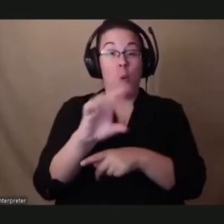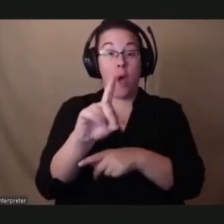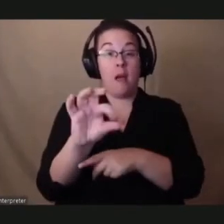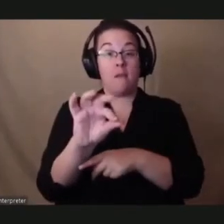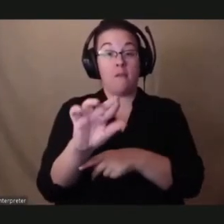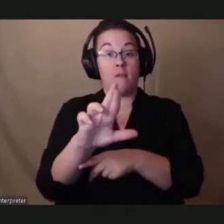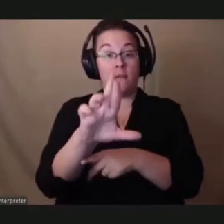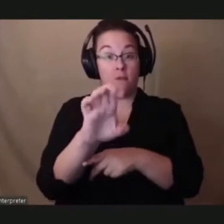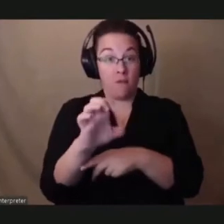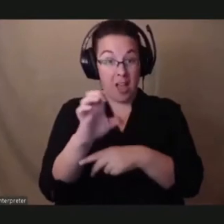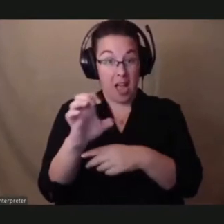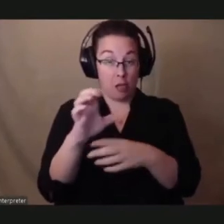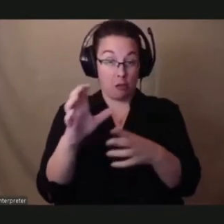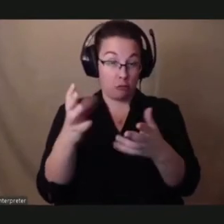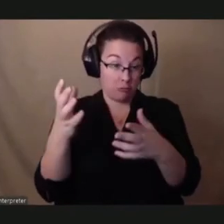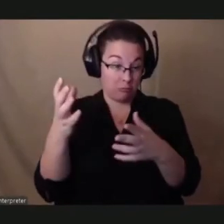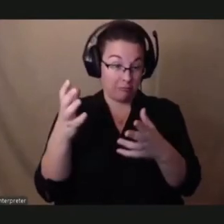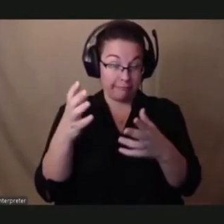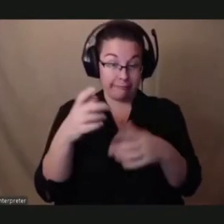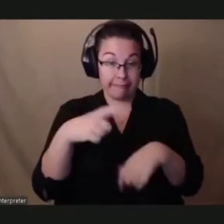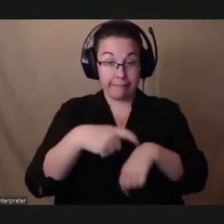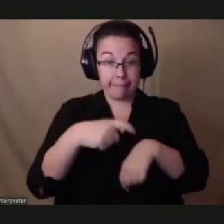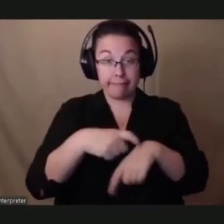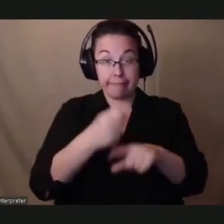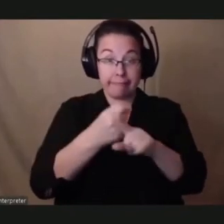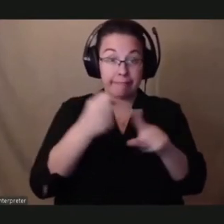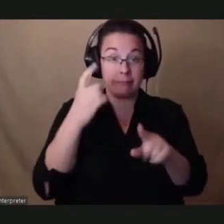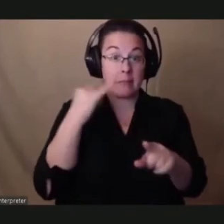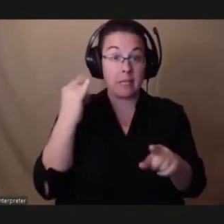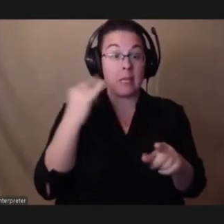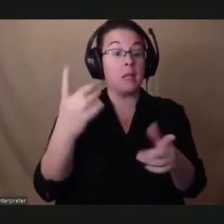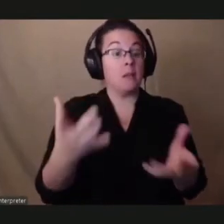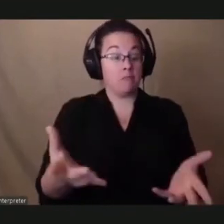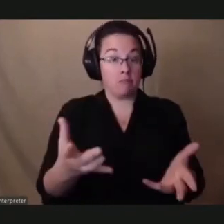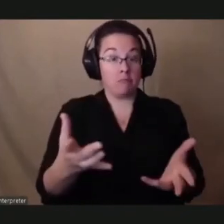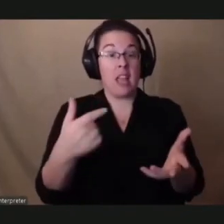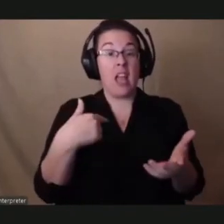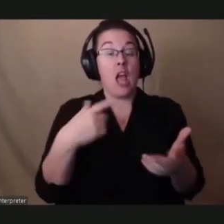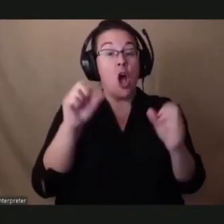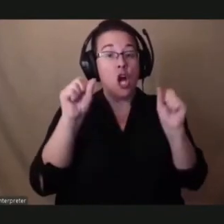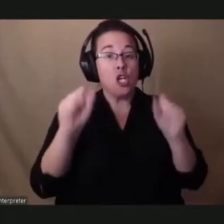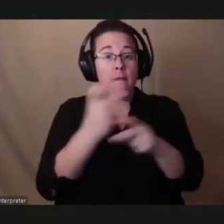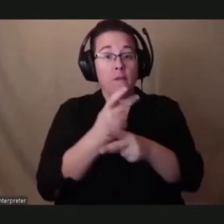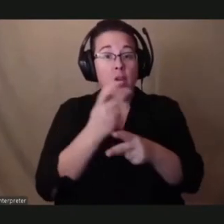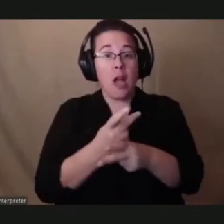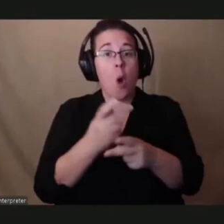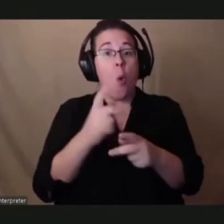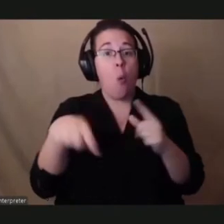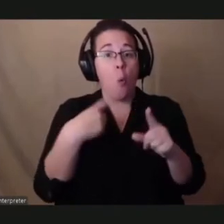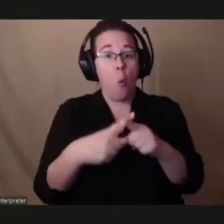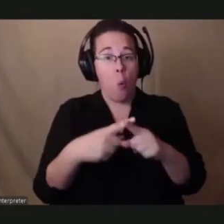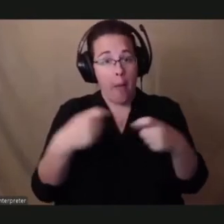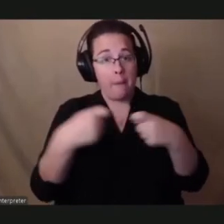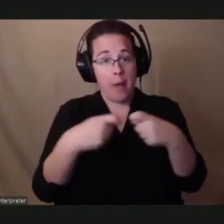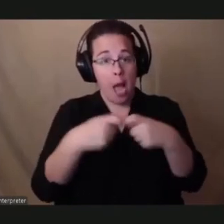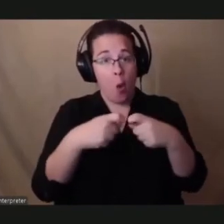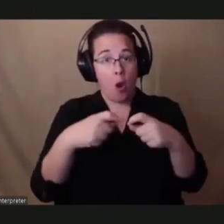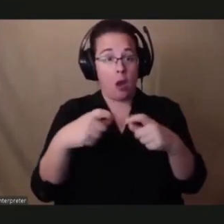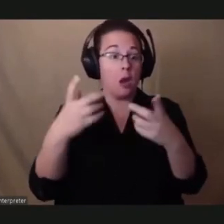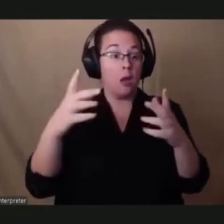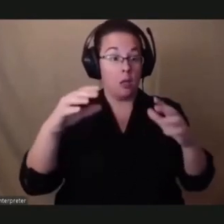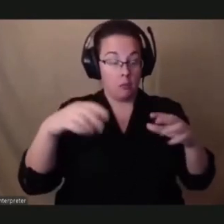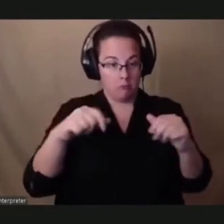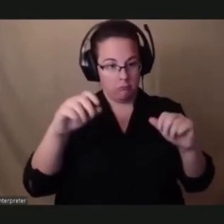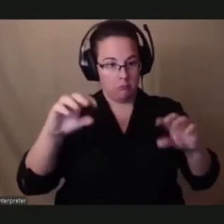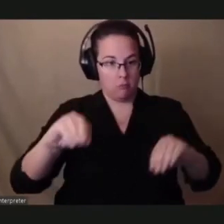&E advised the public that they could find out when power would be restored by visiting their website, and if their power was already out, they